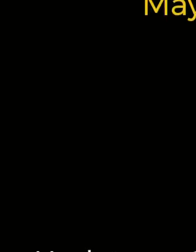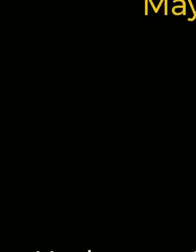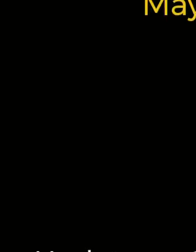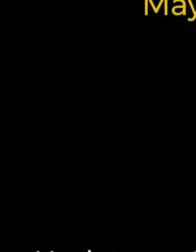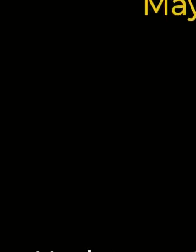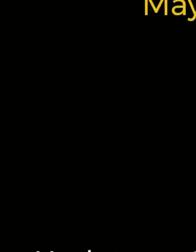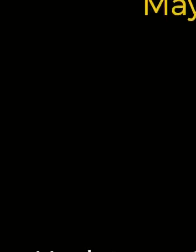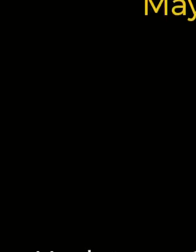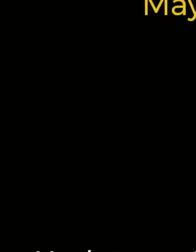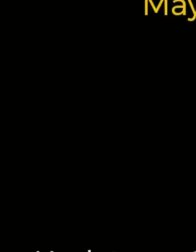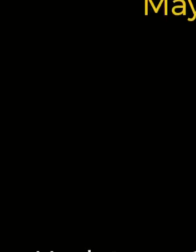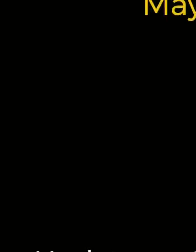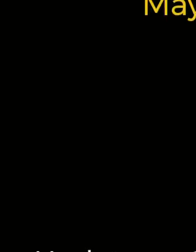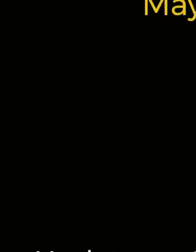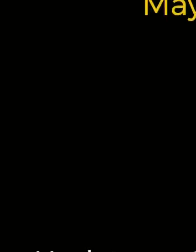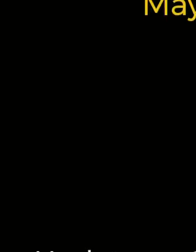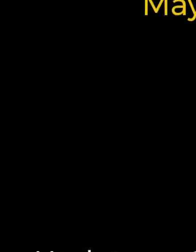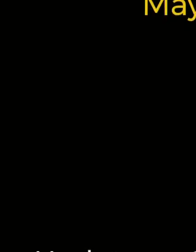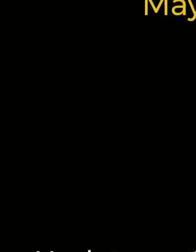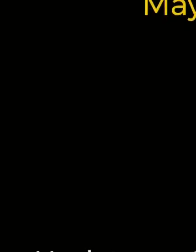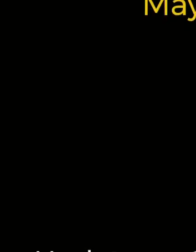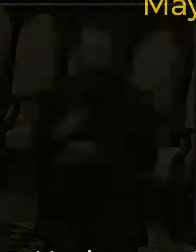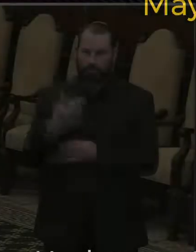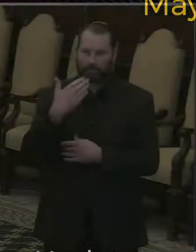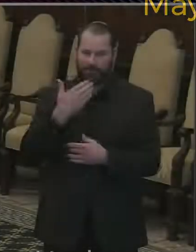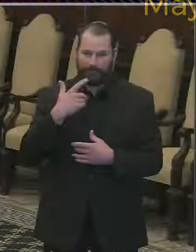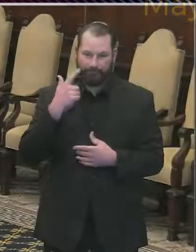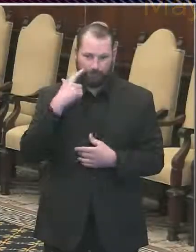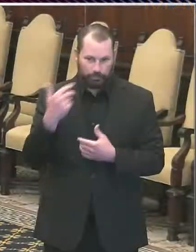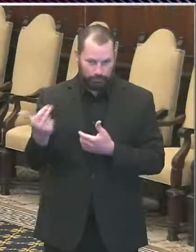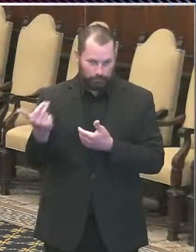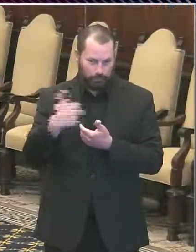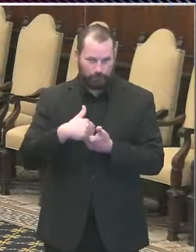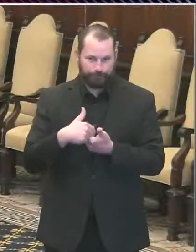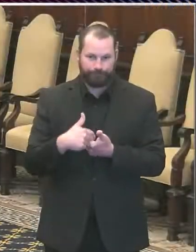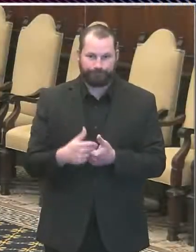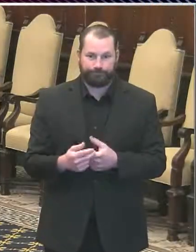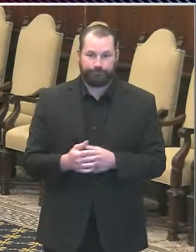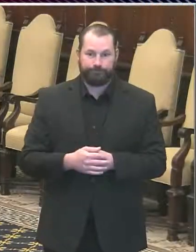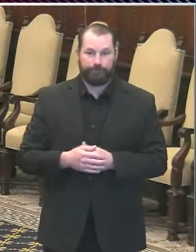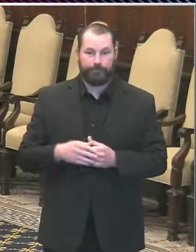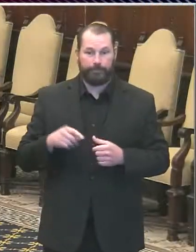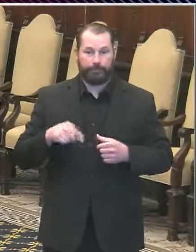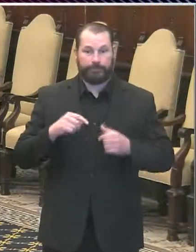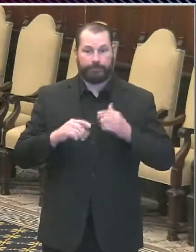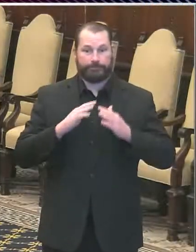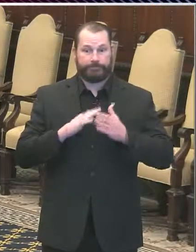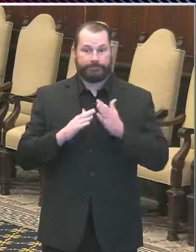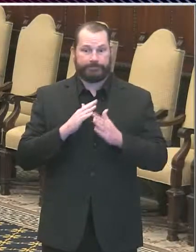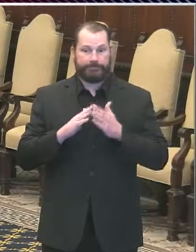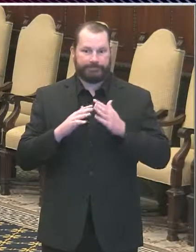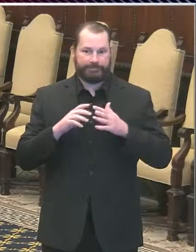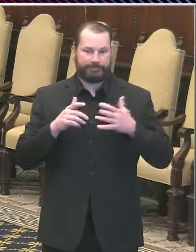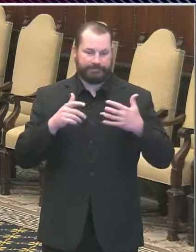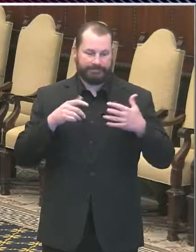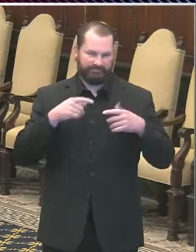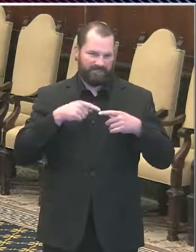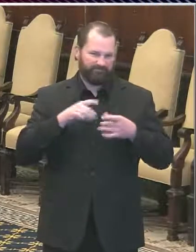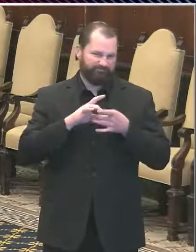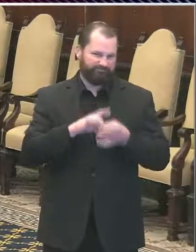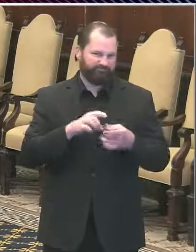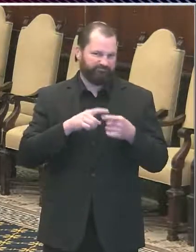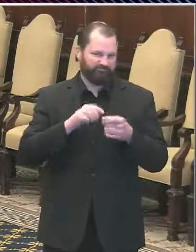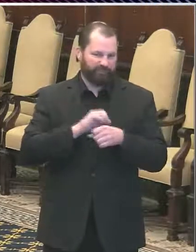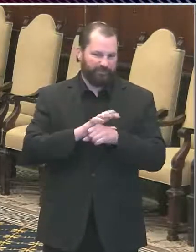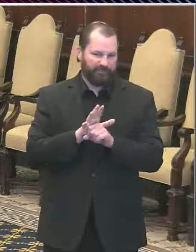Good afternoon and thank you for joining the daily briefing on the City of Philadelphia's response to COVID-19. Today